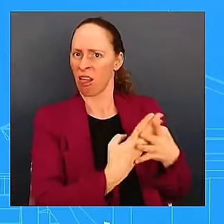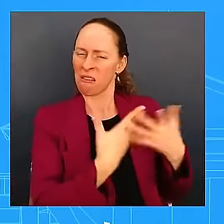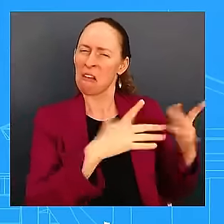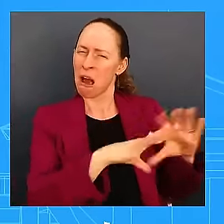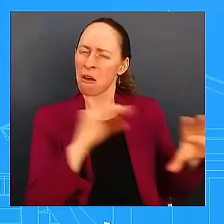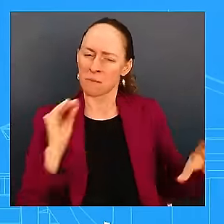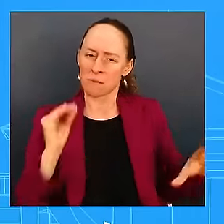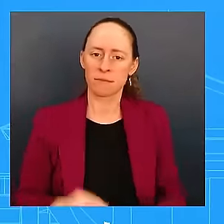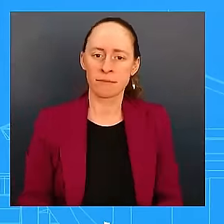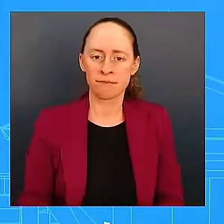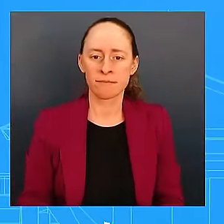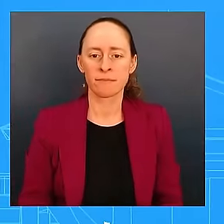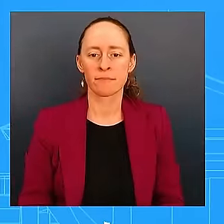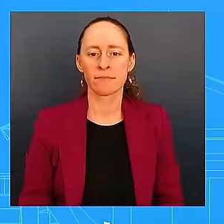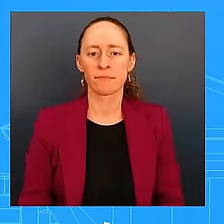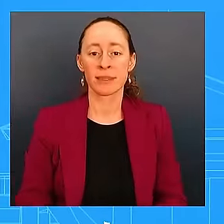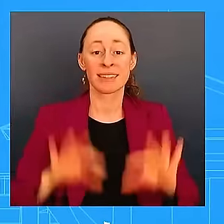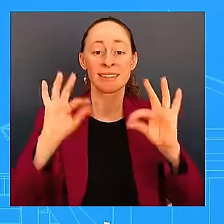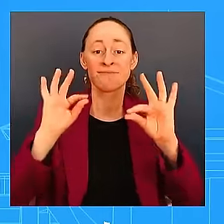Thanks, guys. you, Dean.